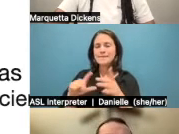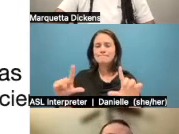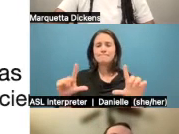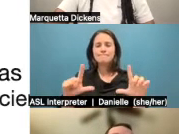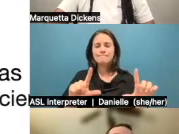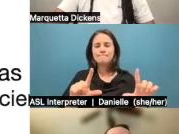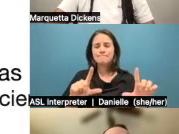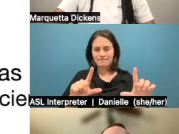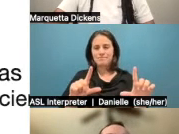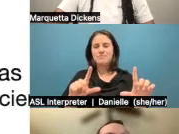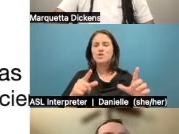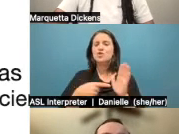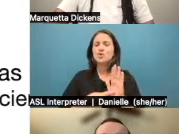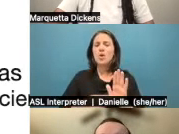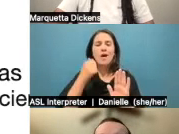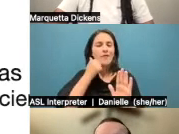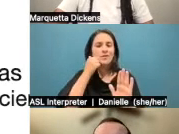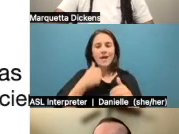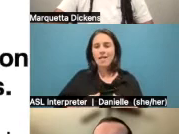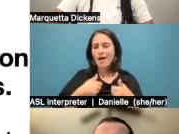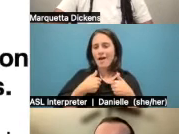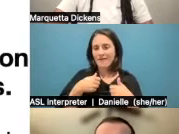in a town like Princeville. Um, and next slide.